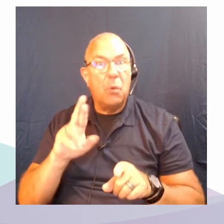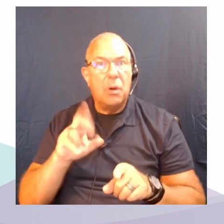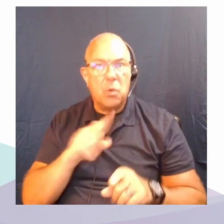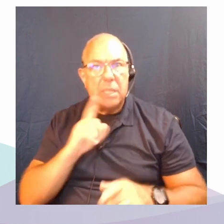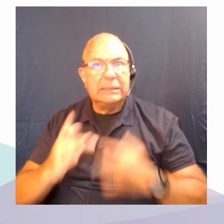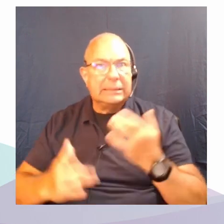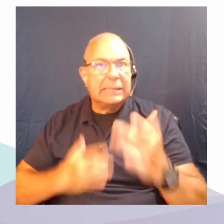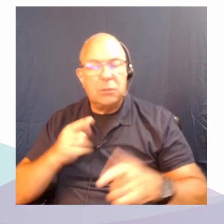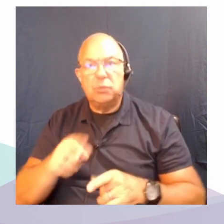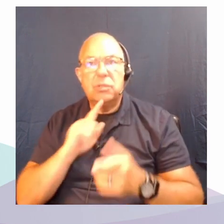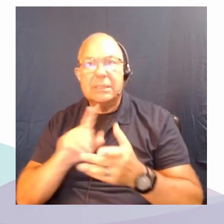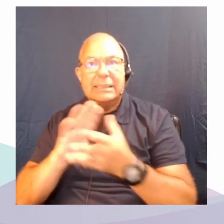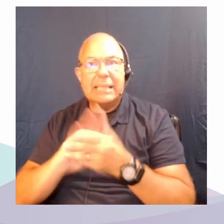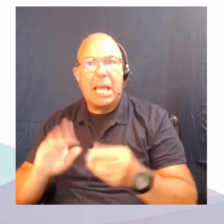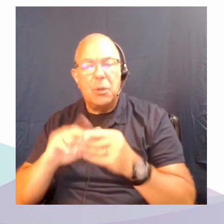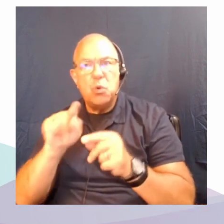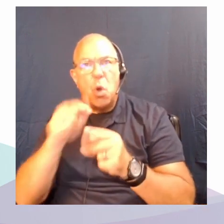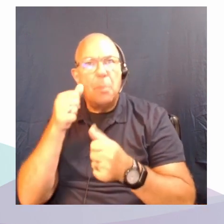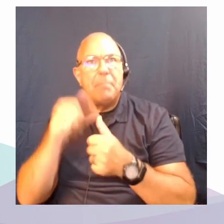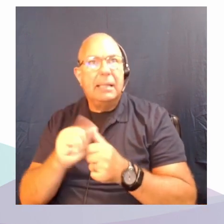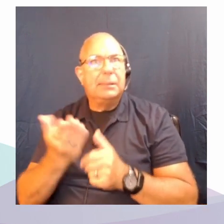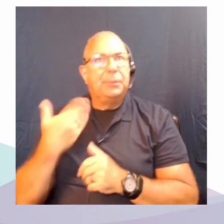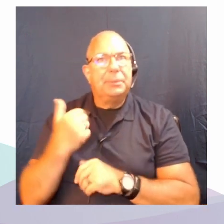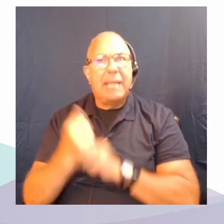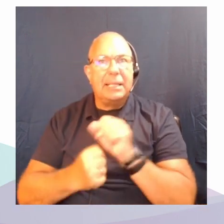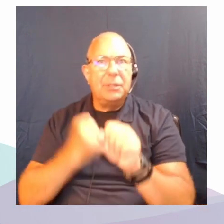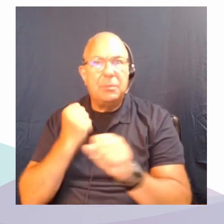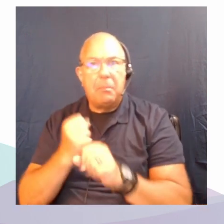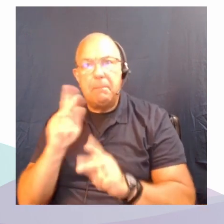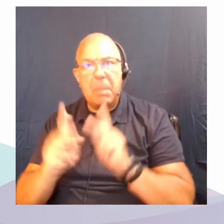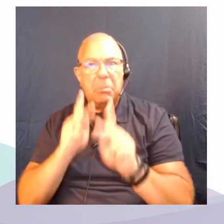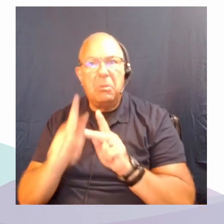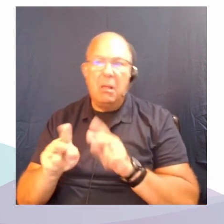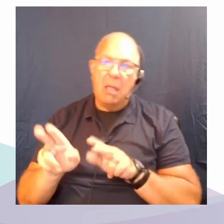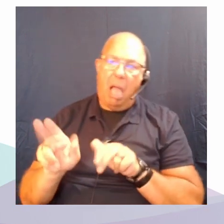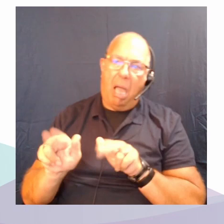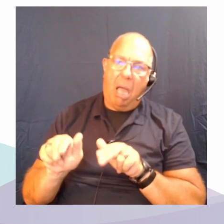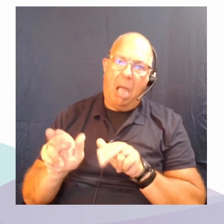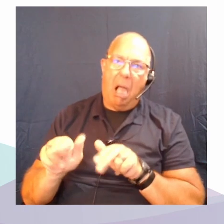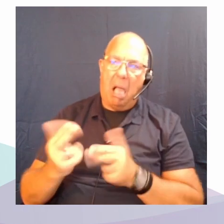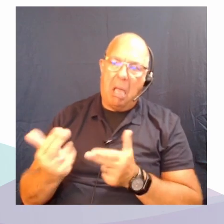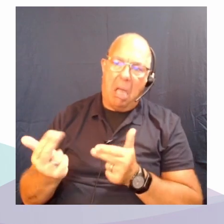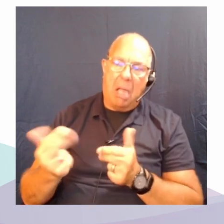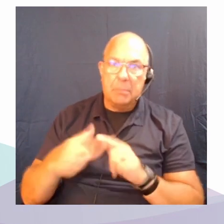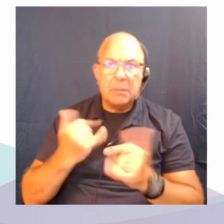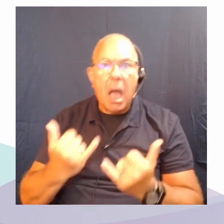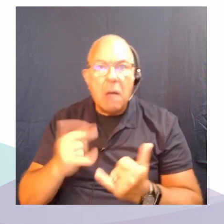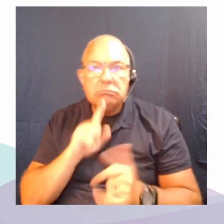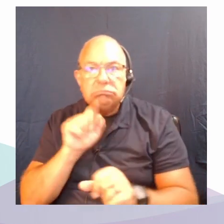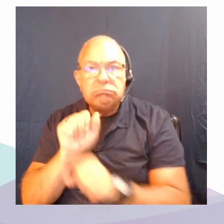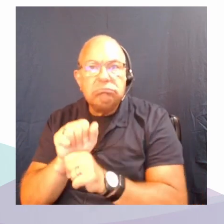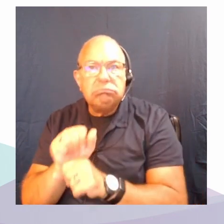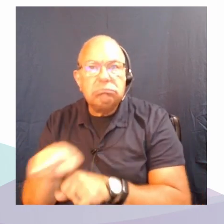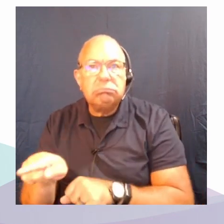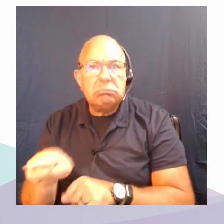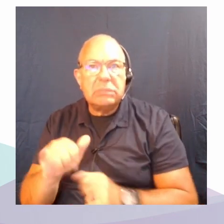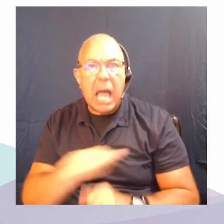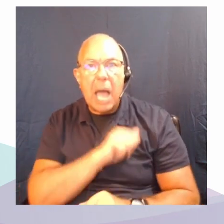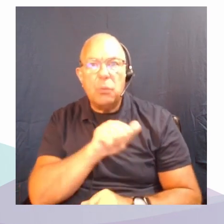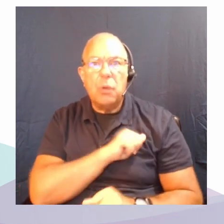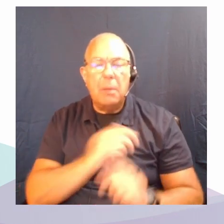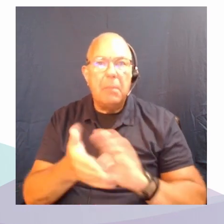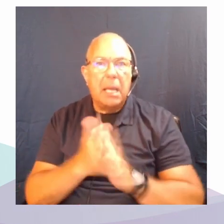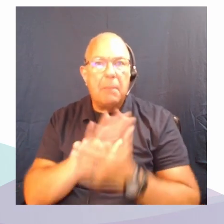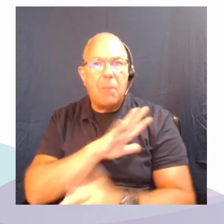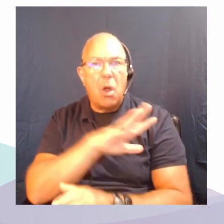remember 10 years ago people really scoffing at things and now that vocabulary or those attitudes have become part of like you know